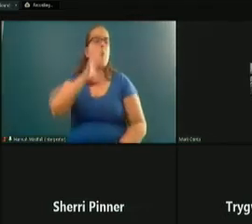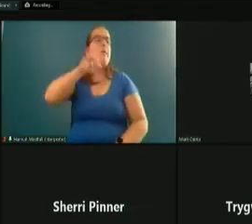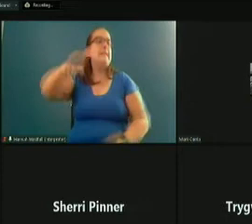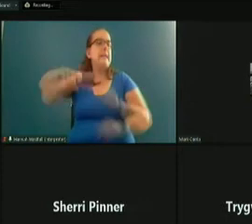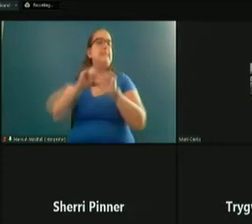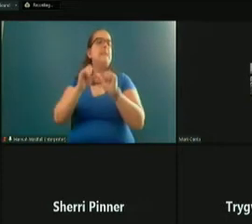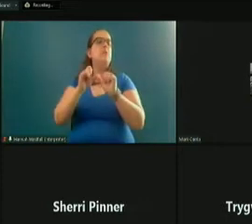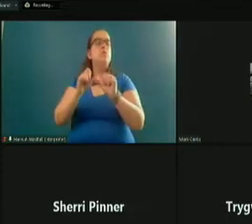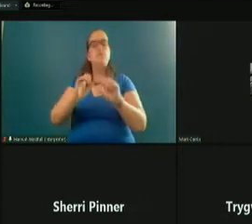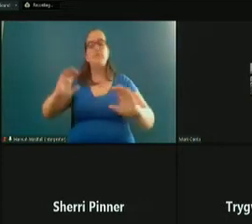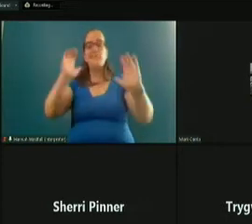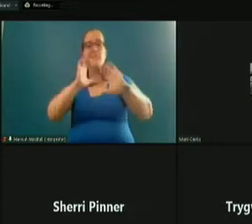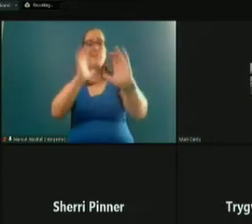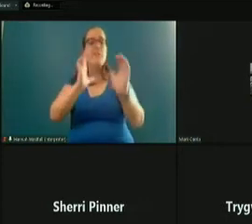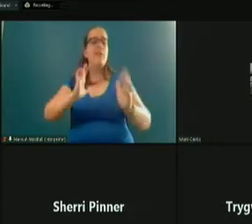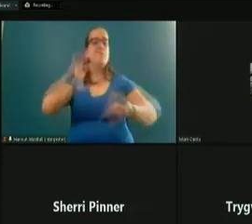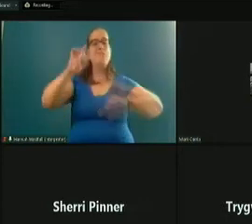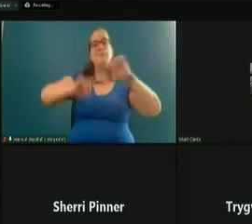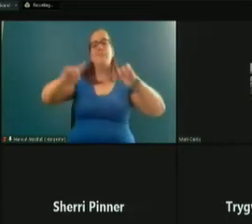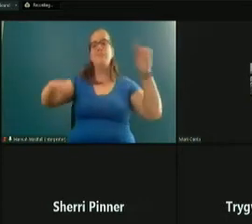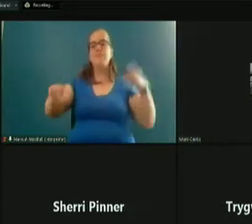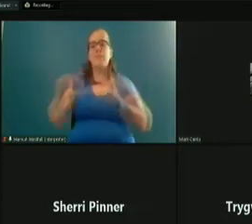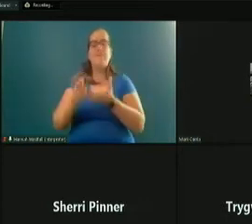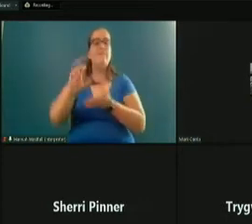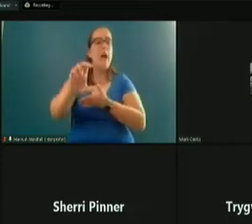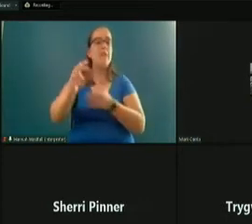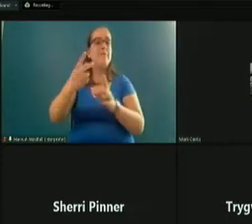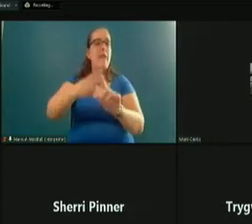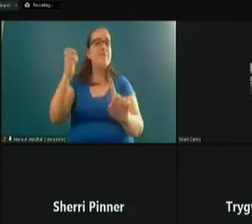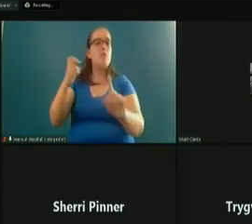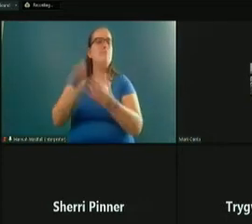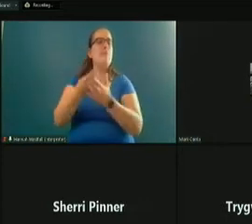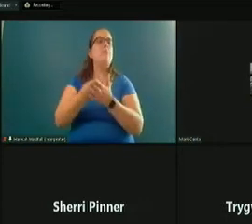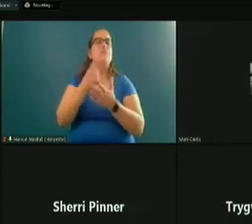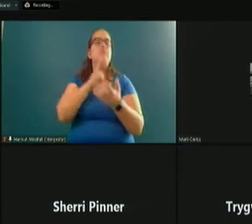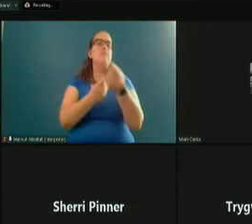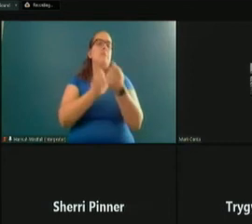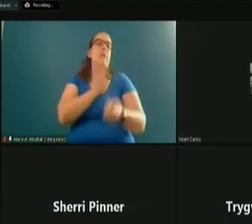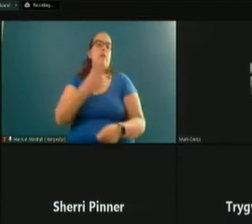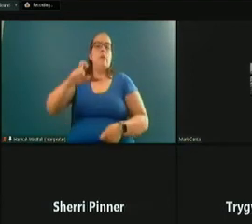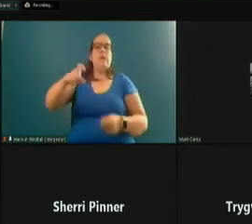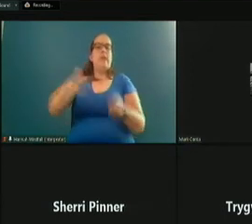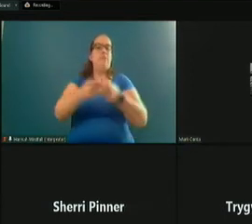to look for a variety of funding sources in order to support the needs of our growing population.